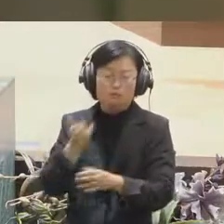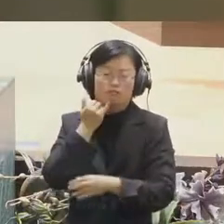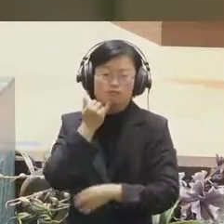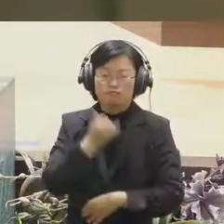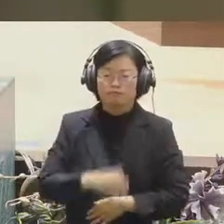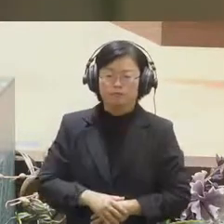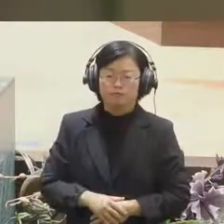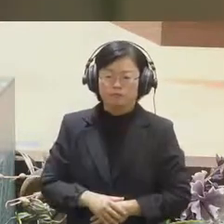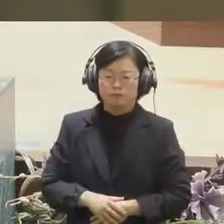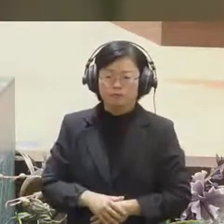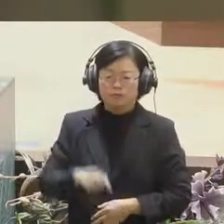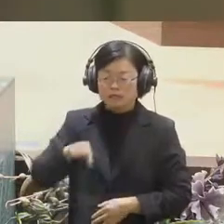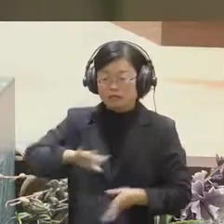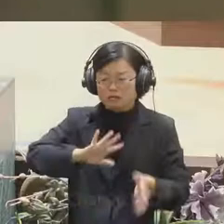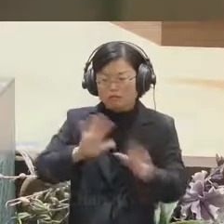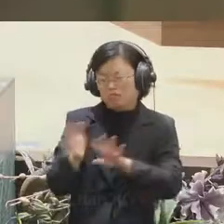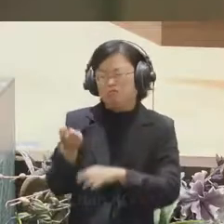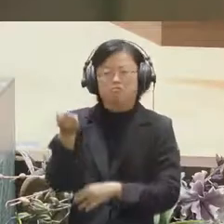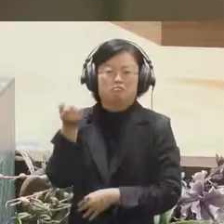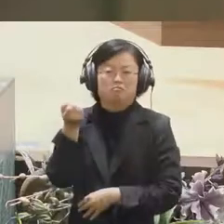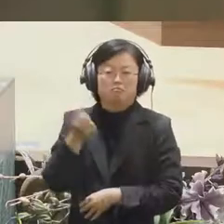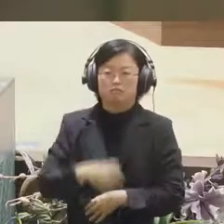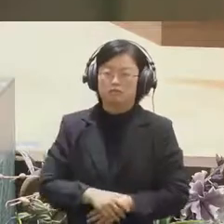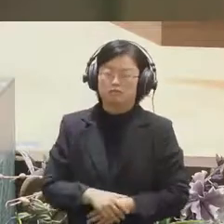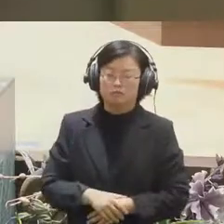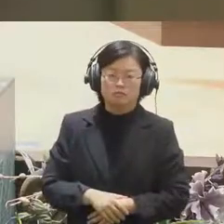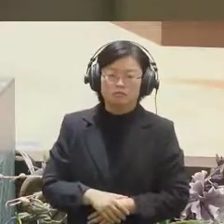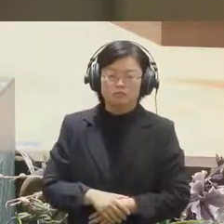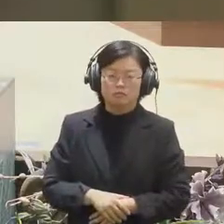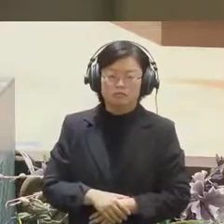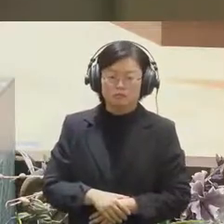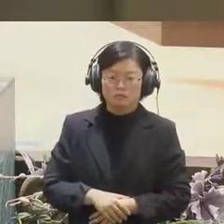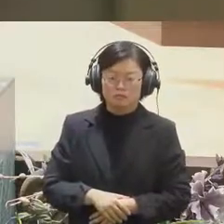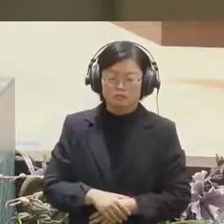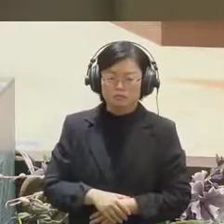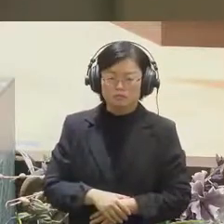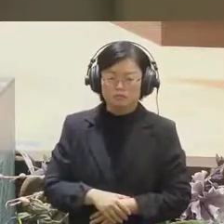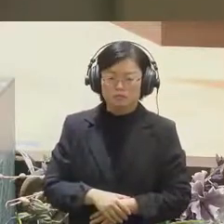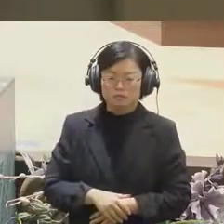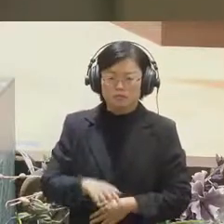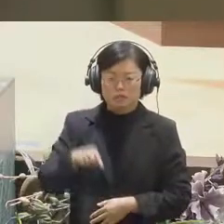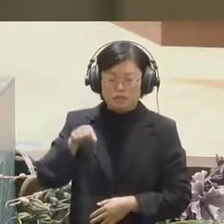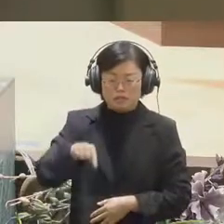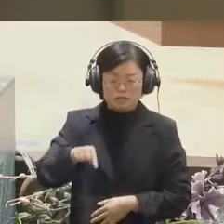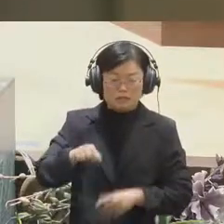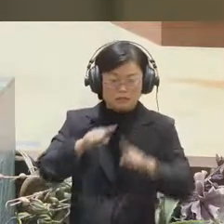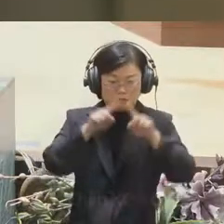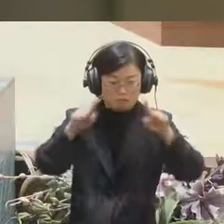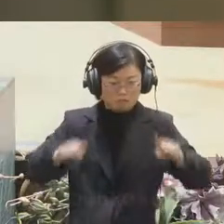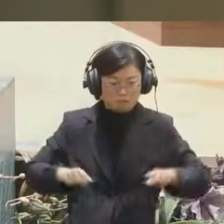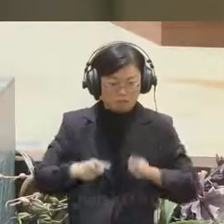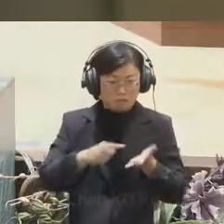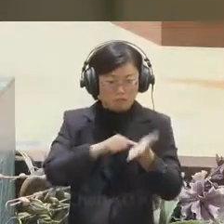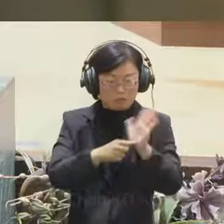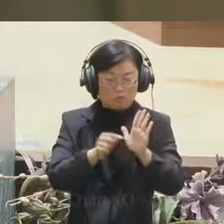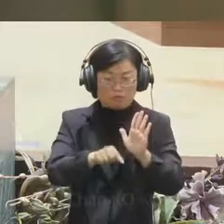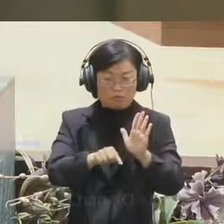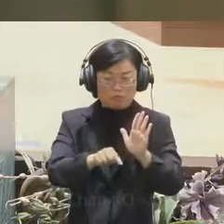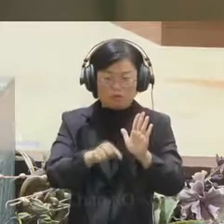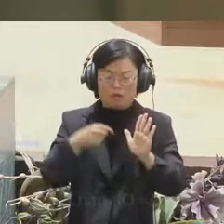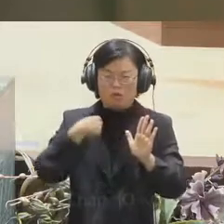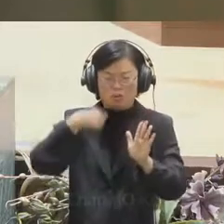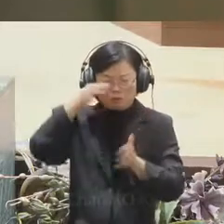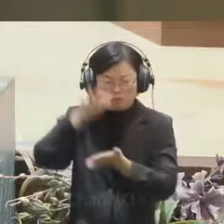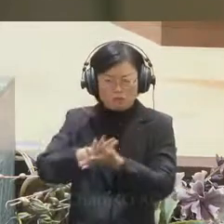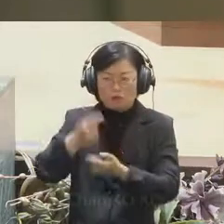from the John Hopkins dashboardI believe that the information is very crucialand it plays important role